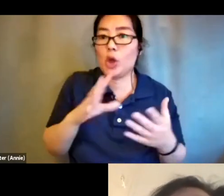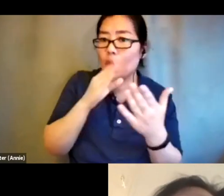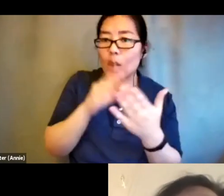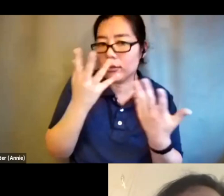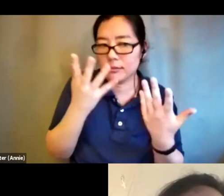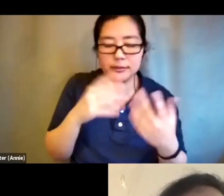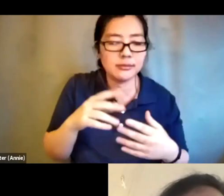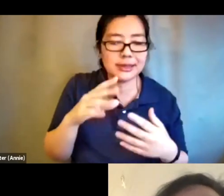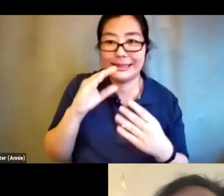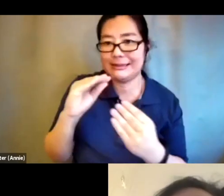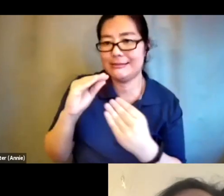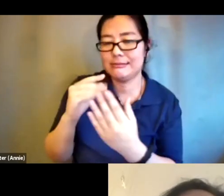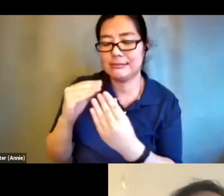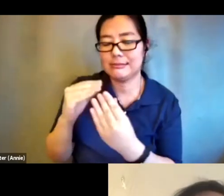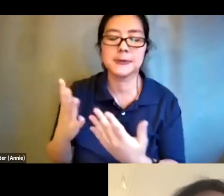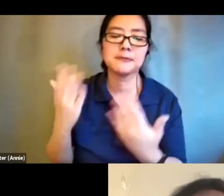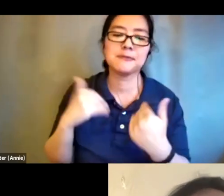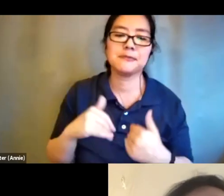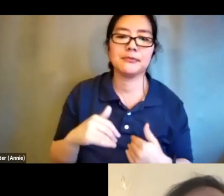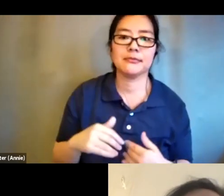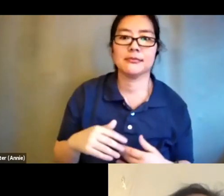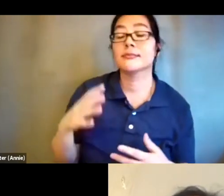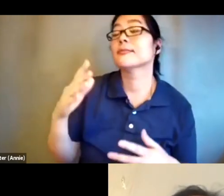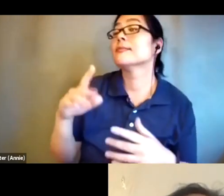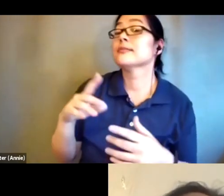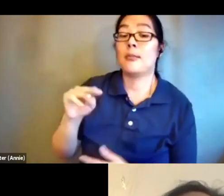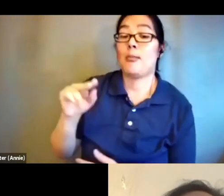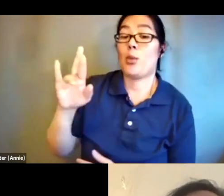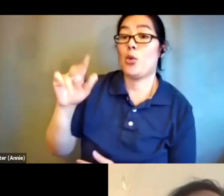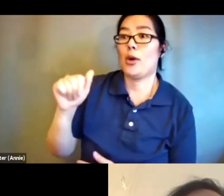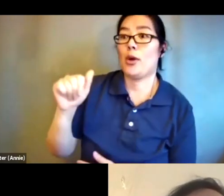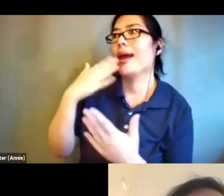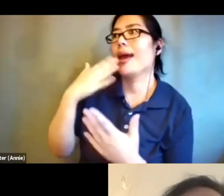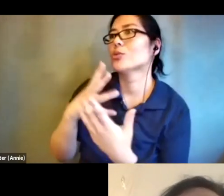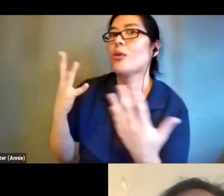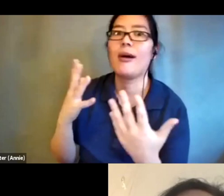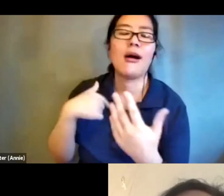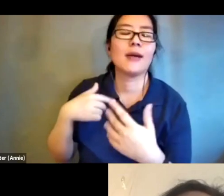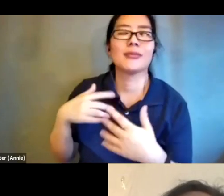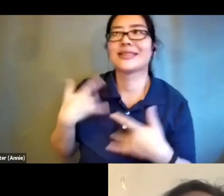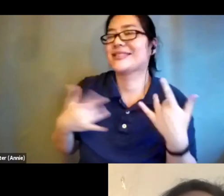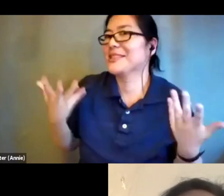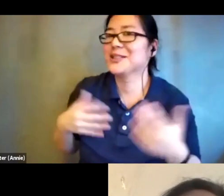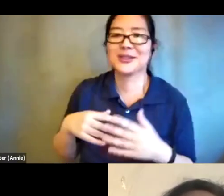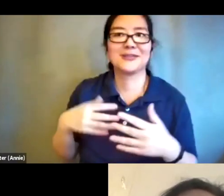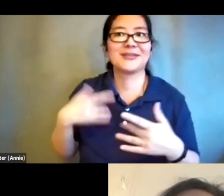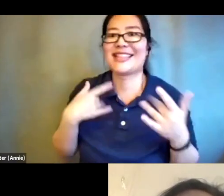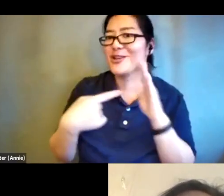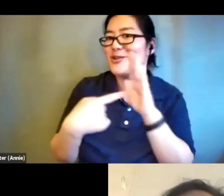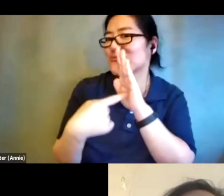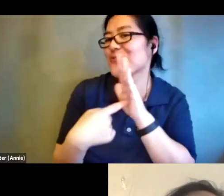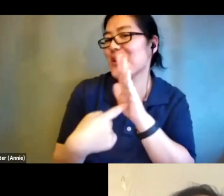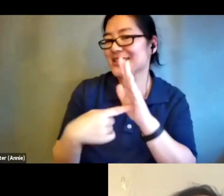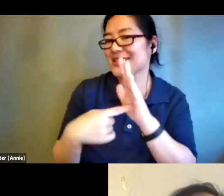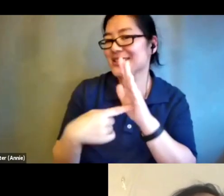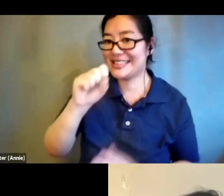much i'm so excited to be here i'm so excited to represent sins and uh watching the film um at the beginning of the program it's